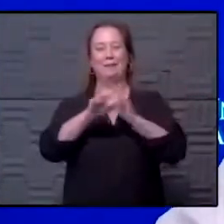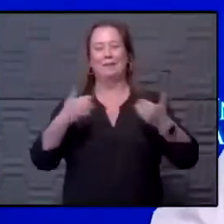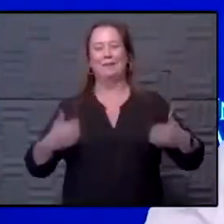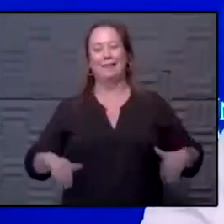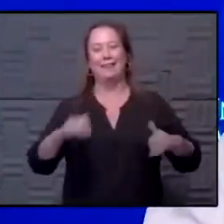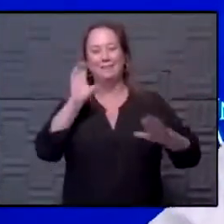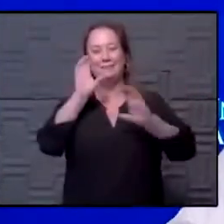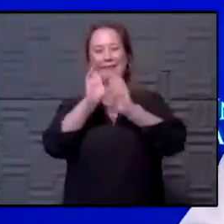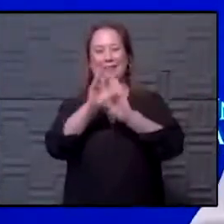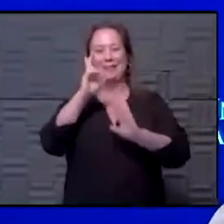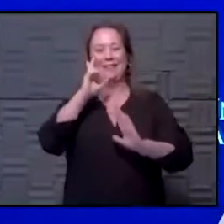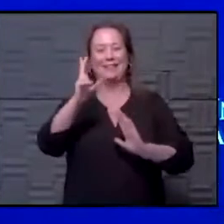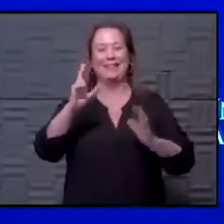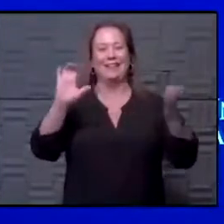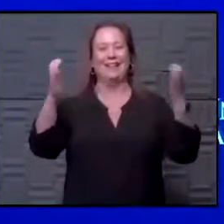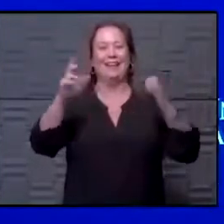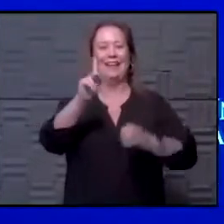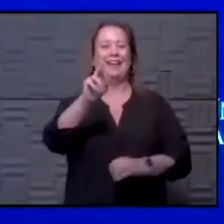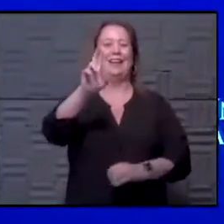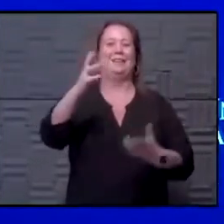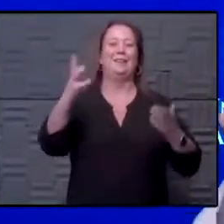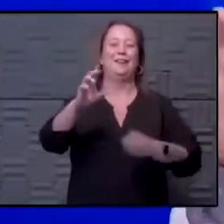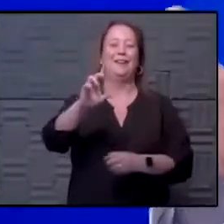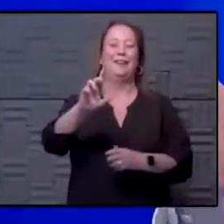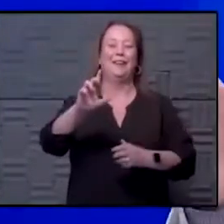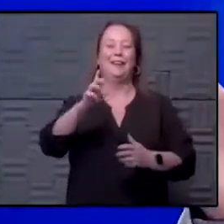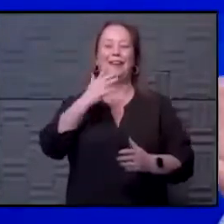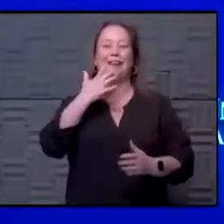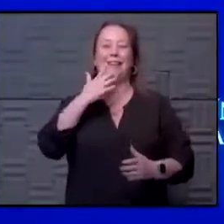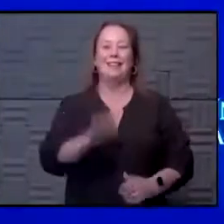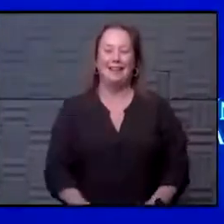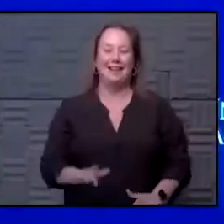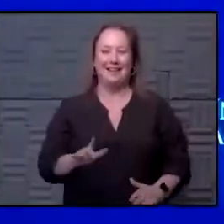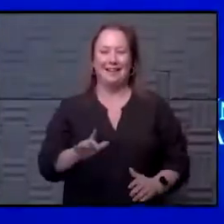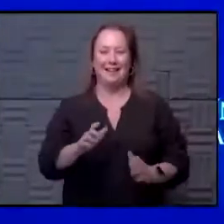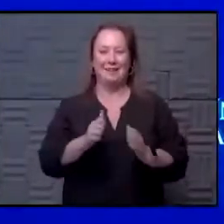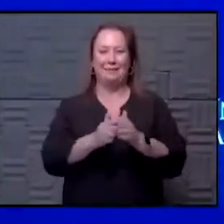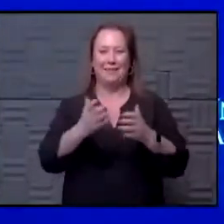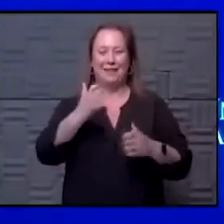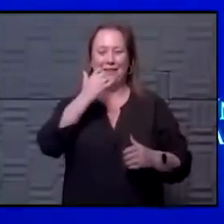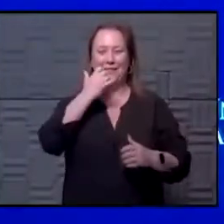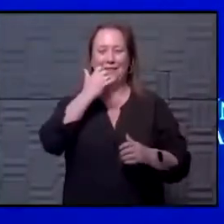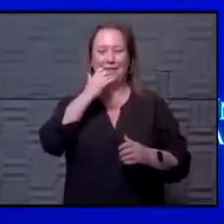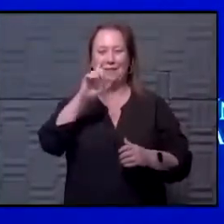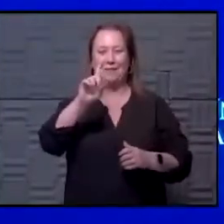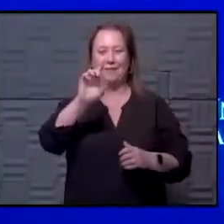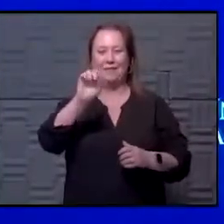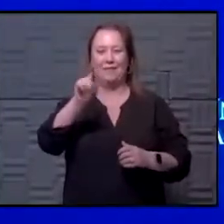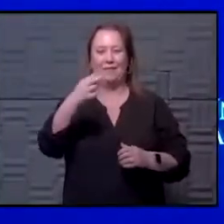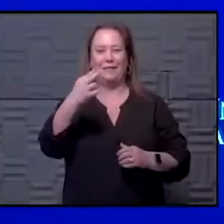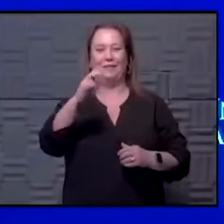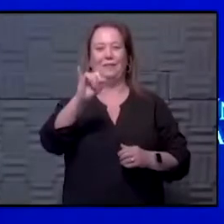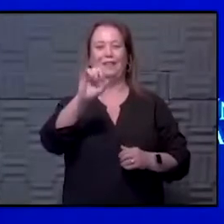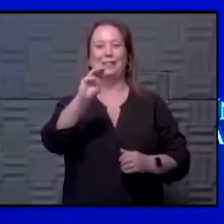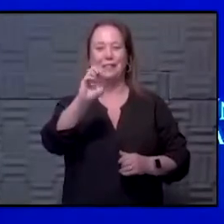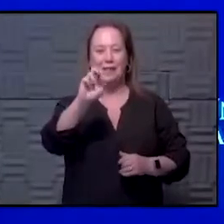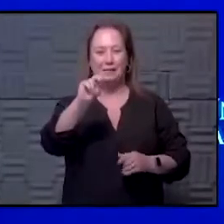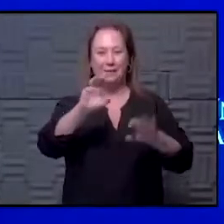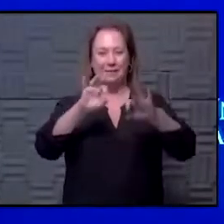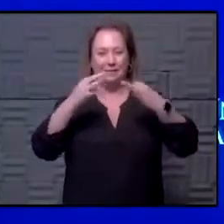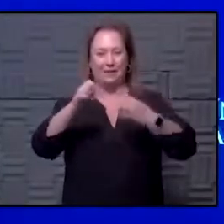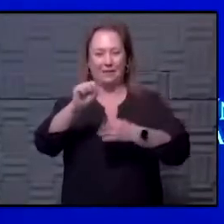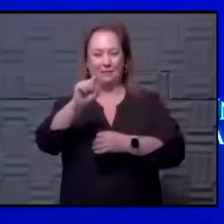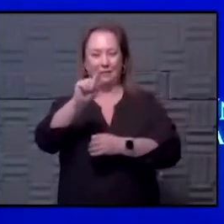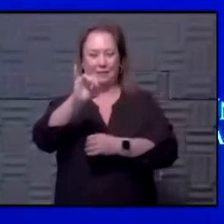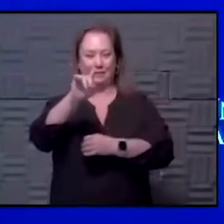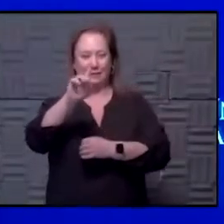at the University of Kansas Health System, broadcasting live with you, fortunately with distance and without a telephone, from the Dolph Simons Family Studio. Yes, knew